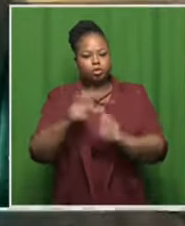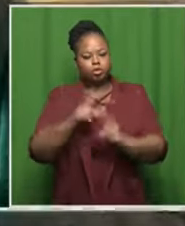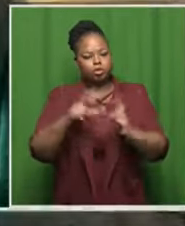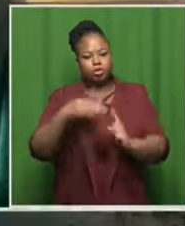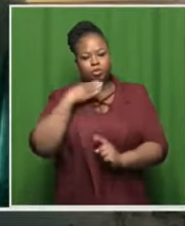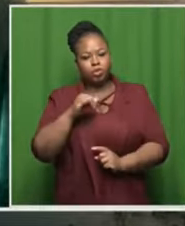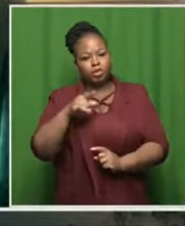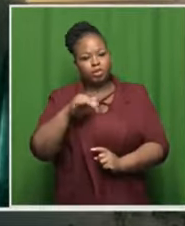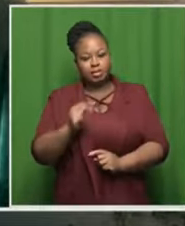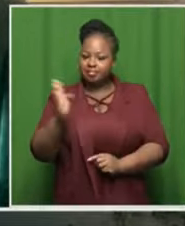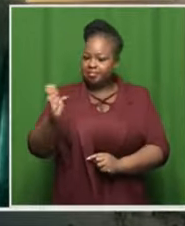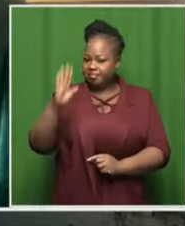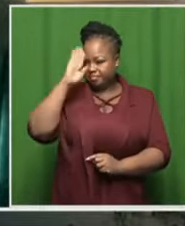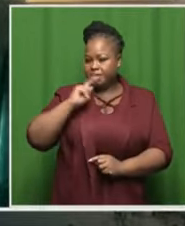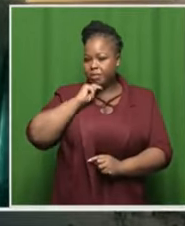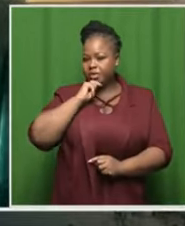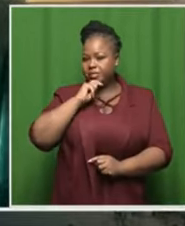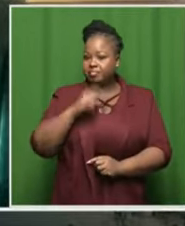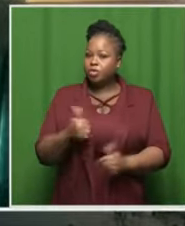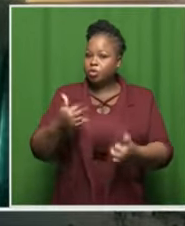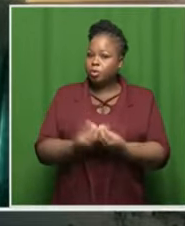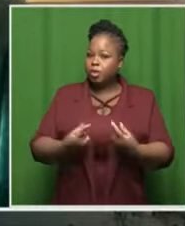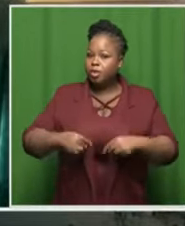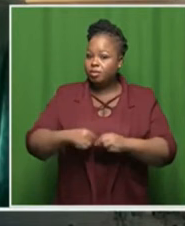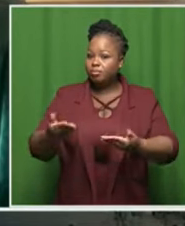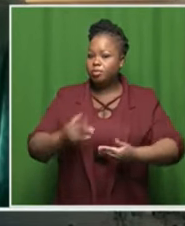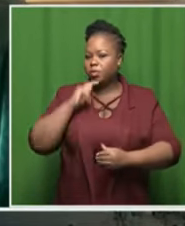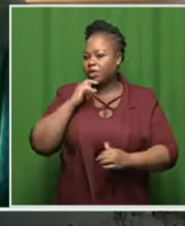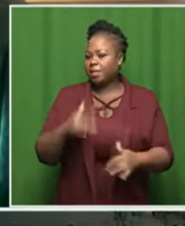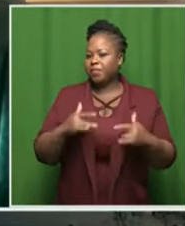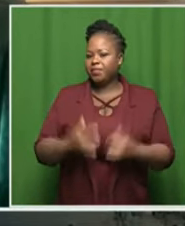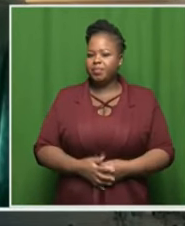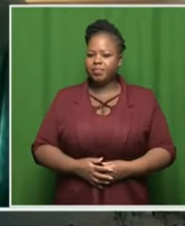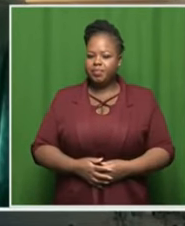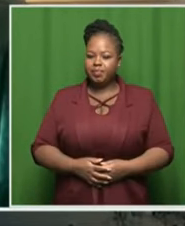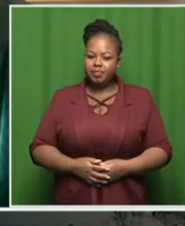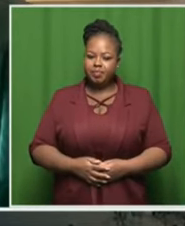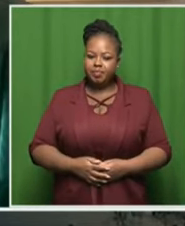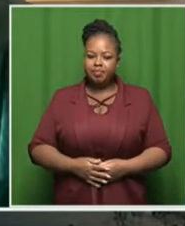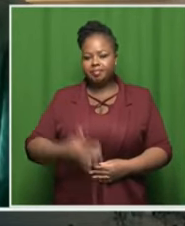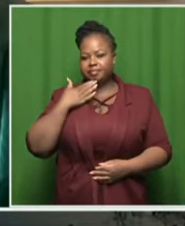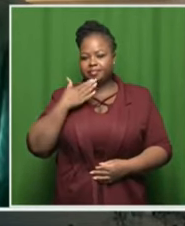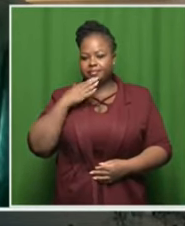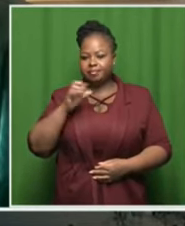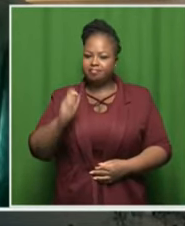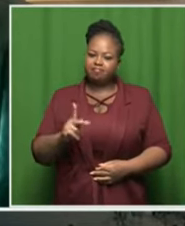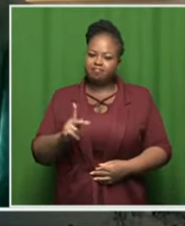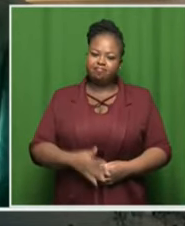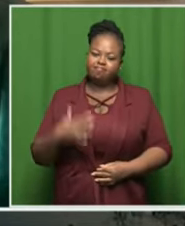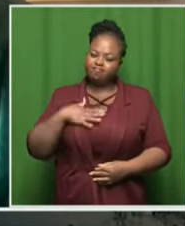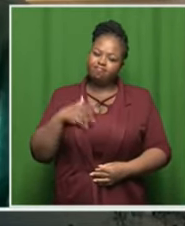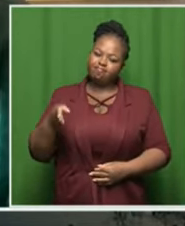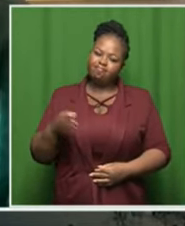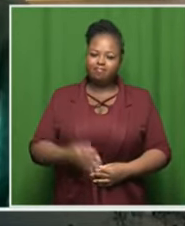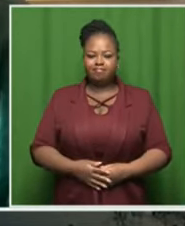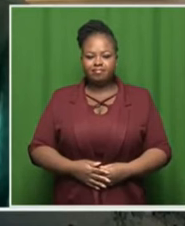culture gayton mackenzie minister mackenzie good to have you with us welcome to morning live thank you thank you sakina it's always a pleasure being